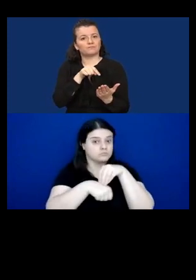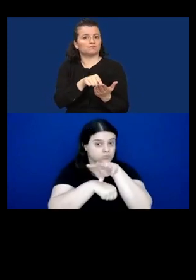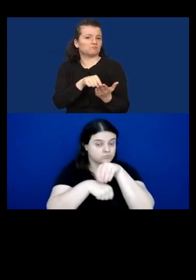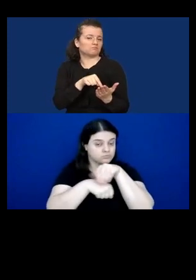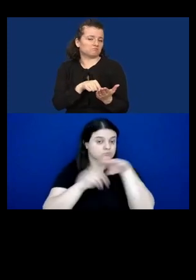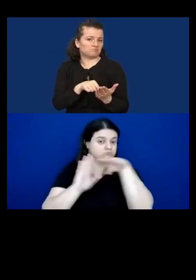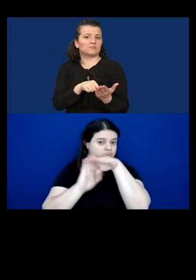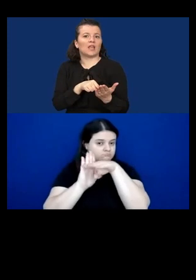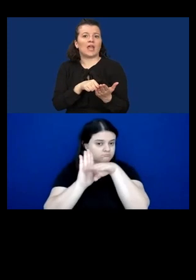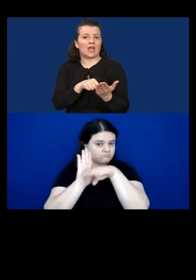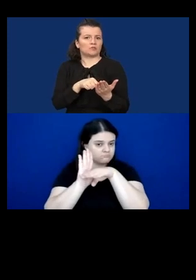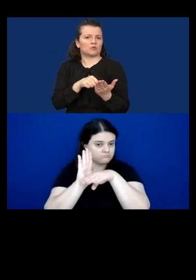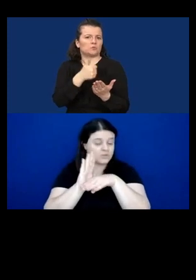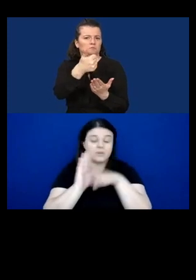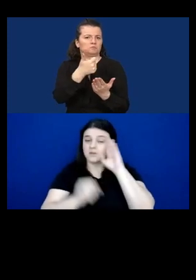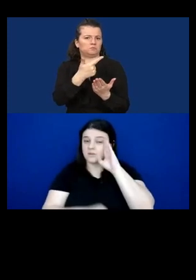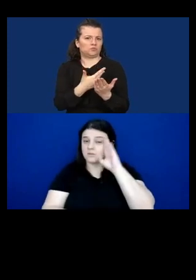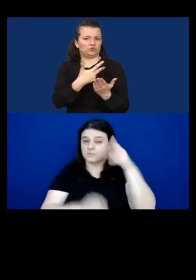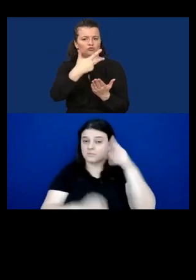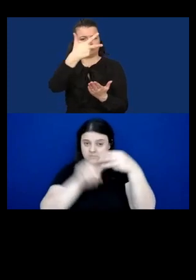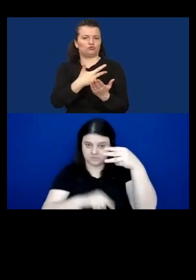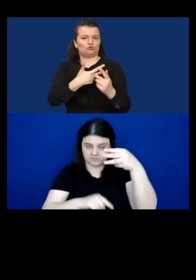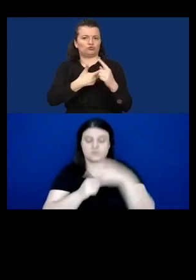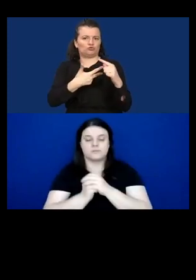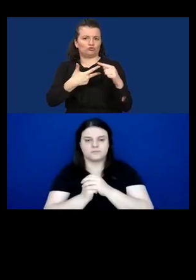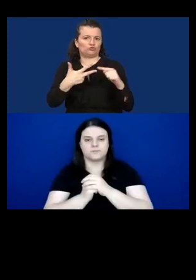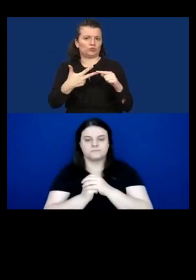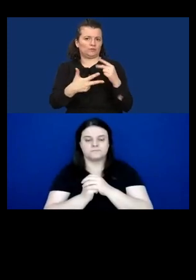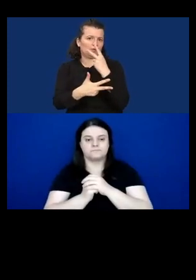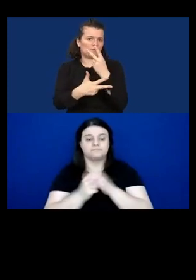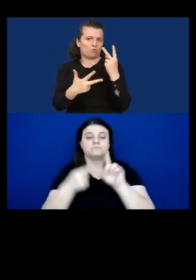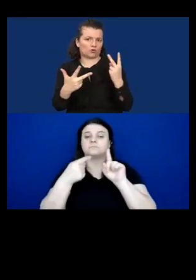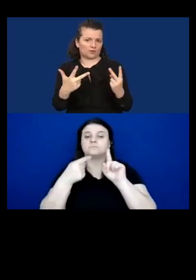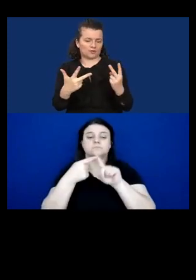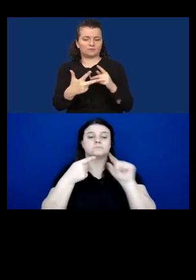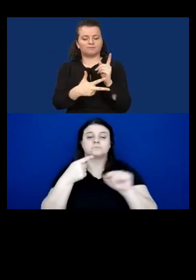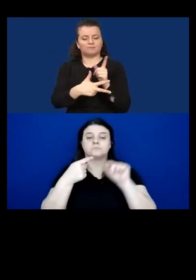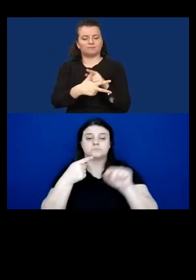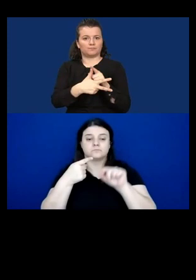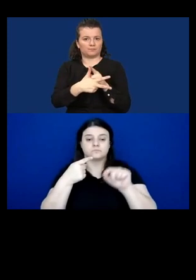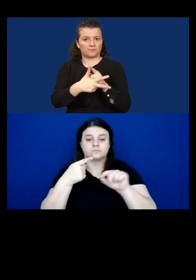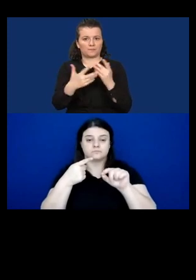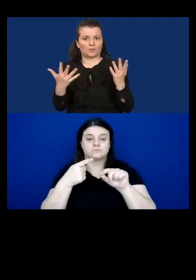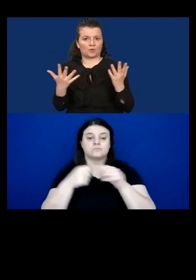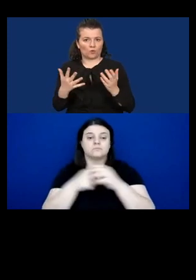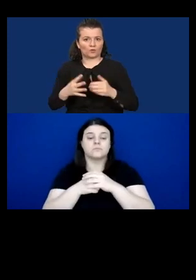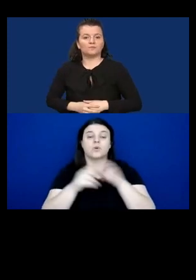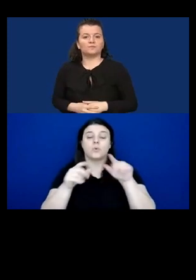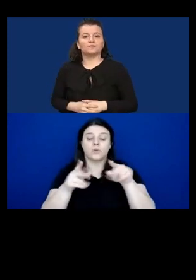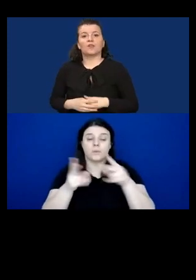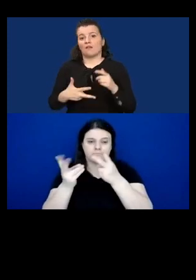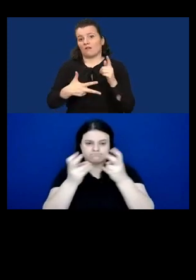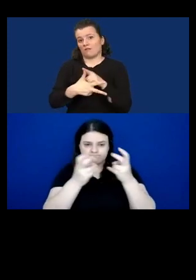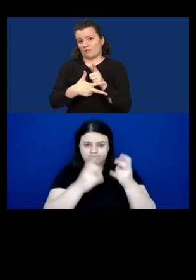follows three main lines of enquiry. Firstly, the extent to which there is explicit recognition